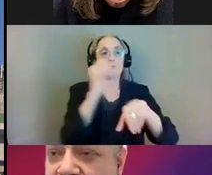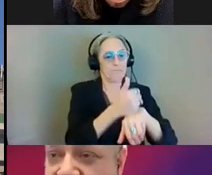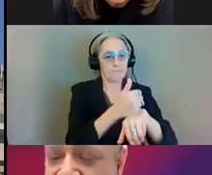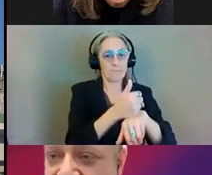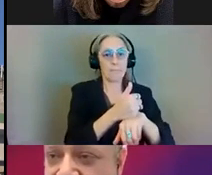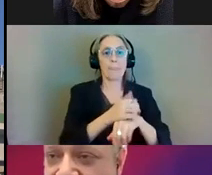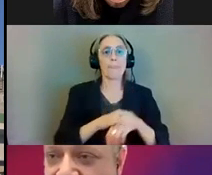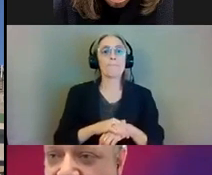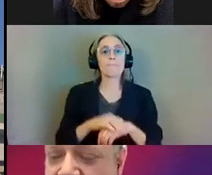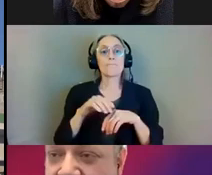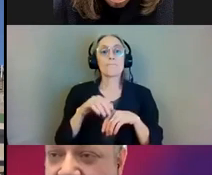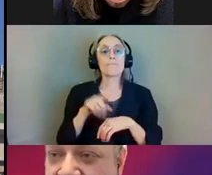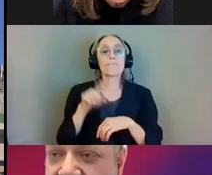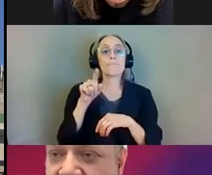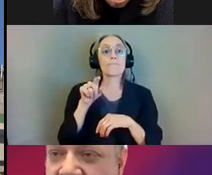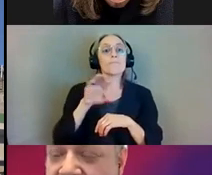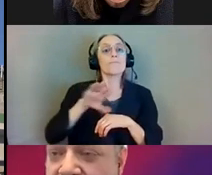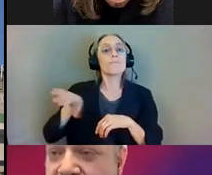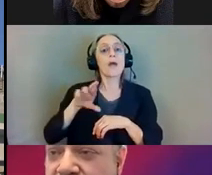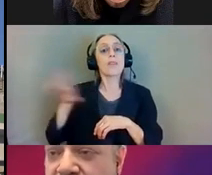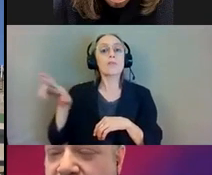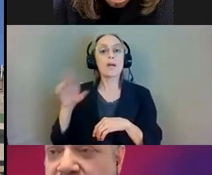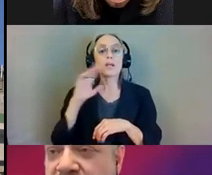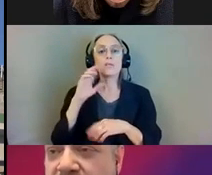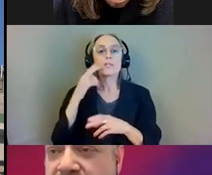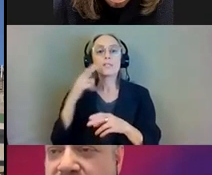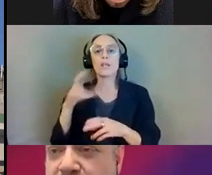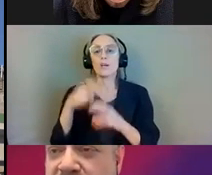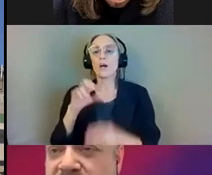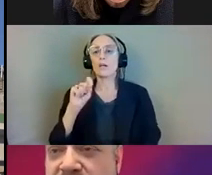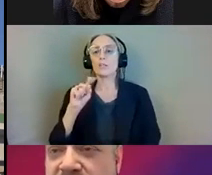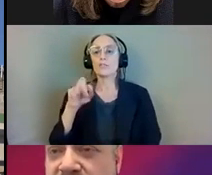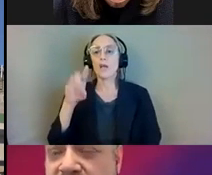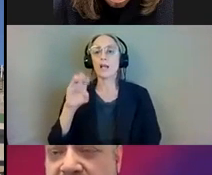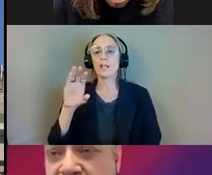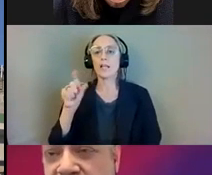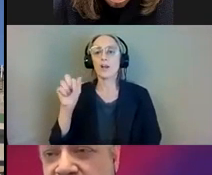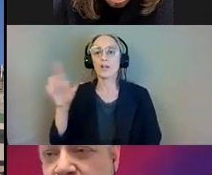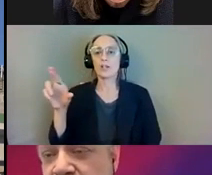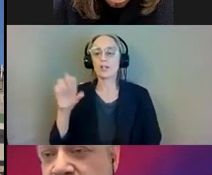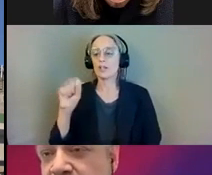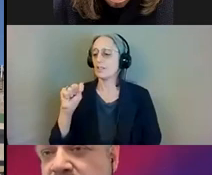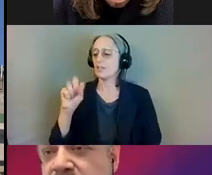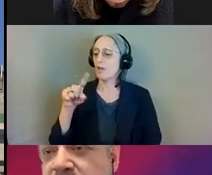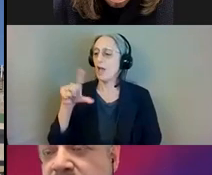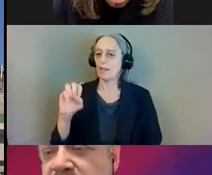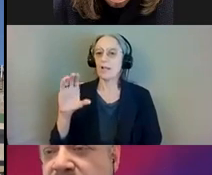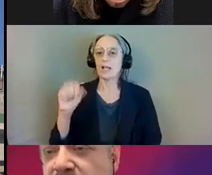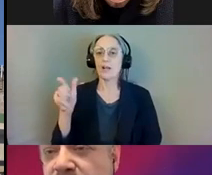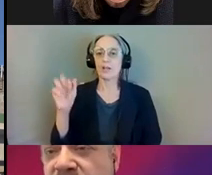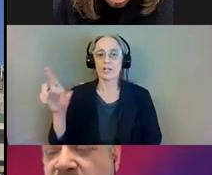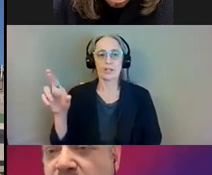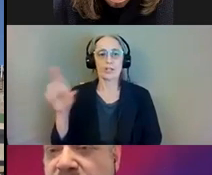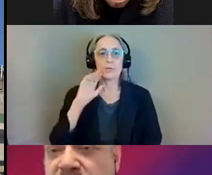the top of the bridge you see is is what we call a straddle carrier that'll carry the segments to the gantry system uh